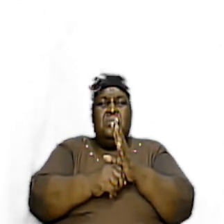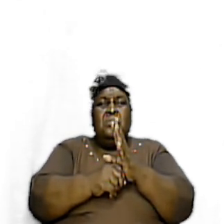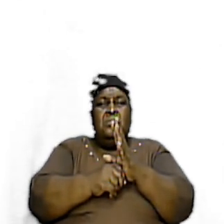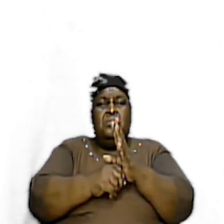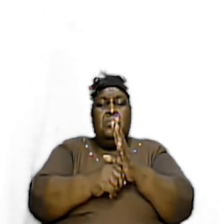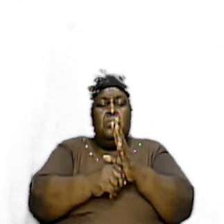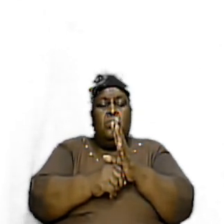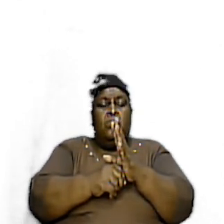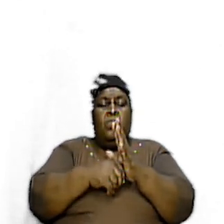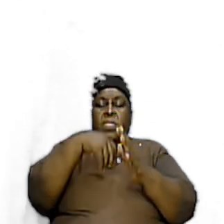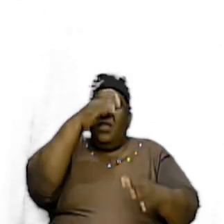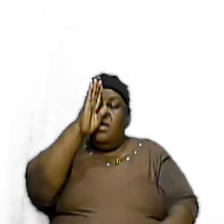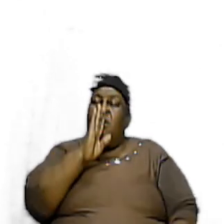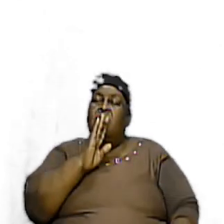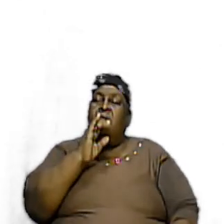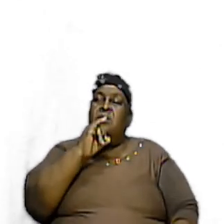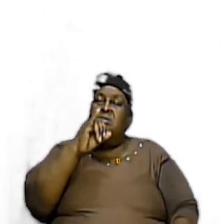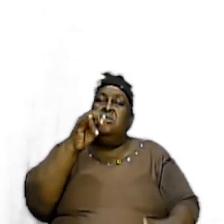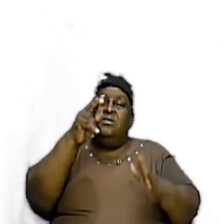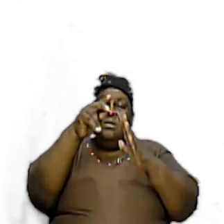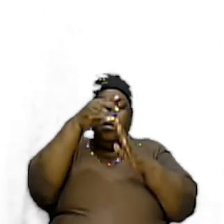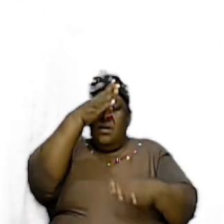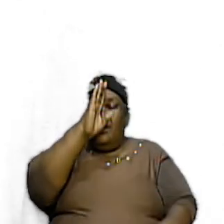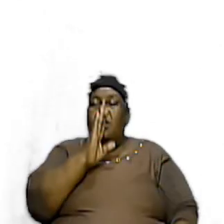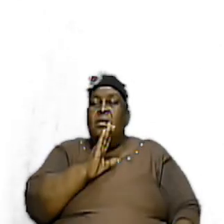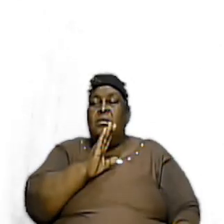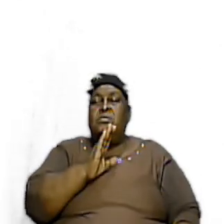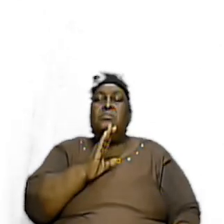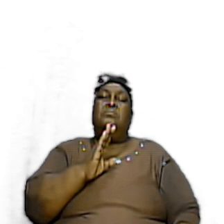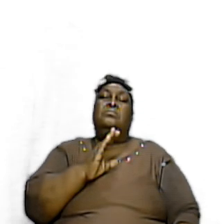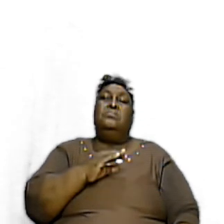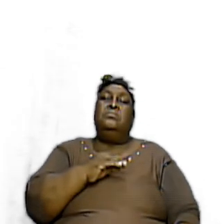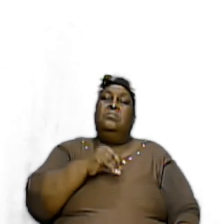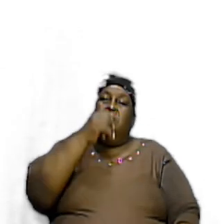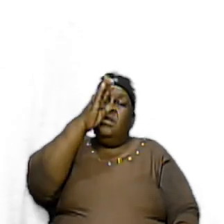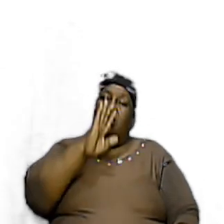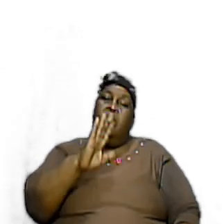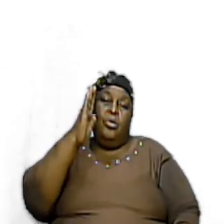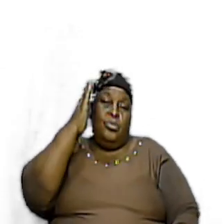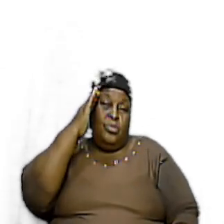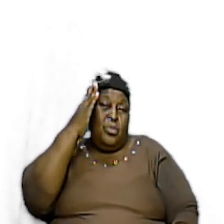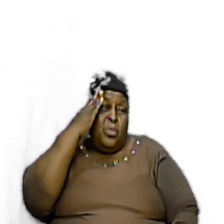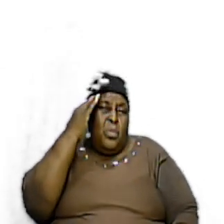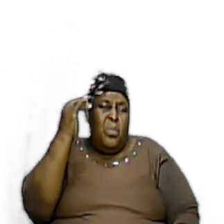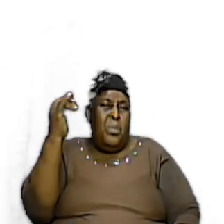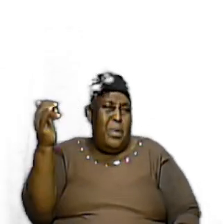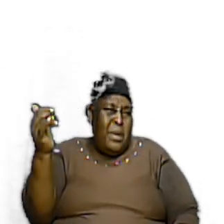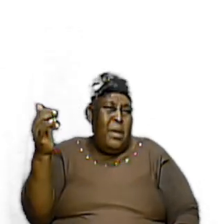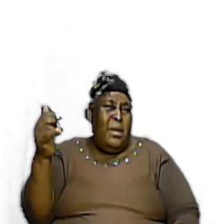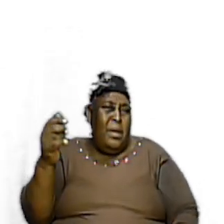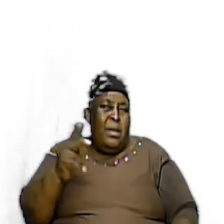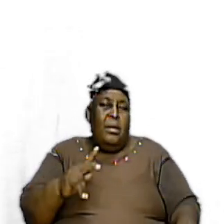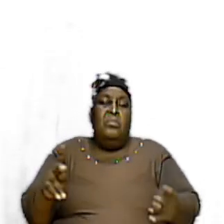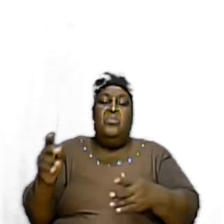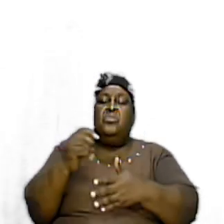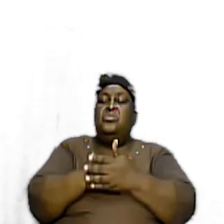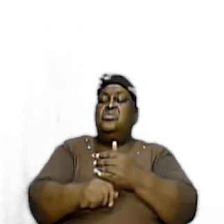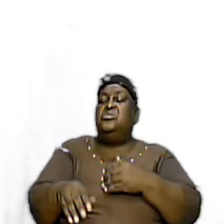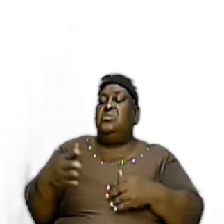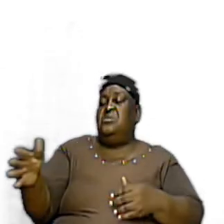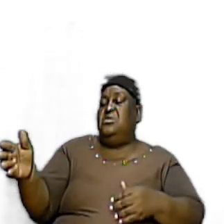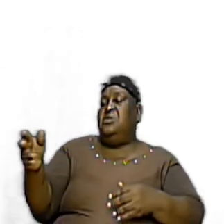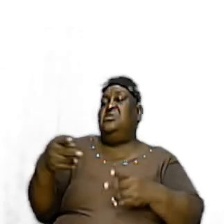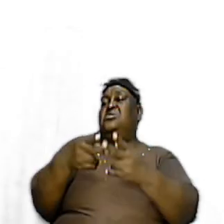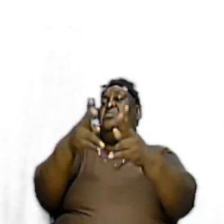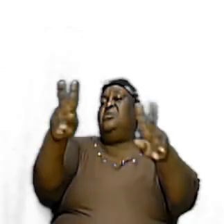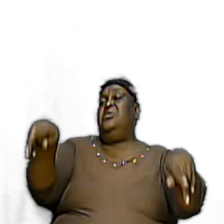is God God knows why he puts some things in place